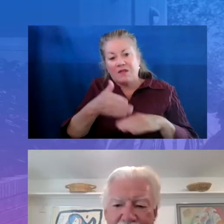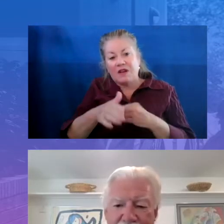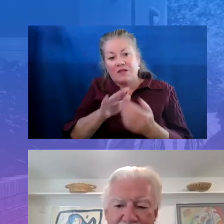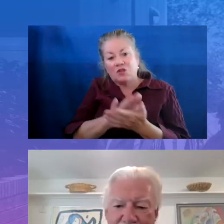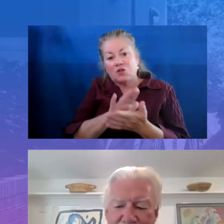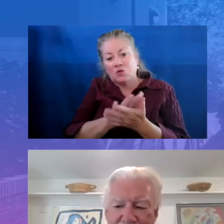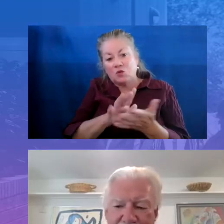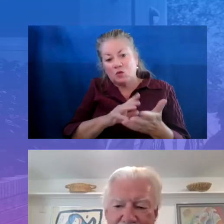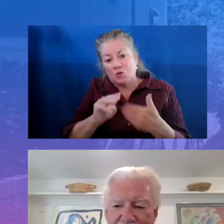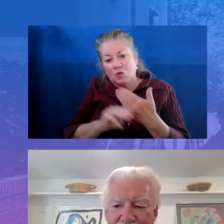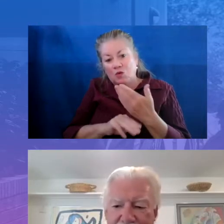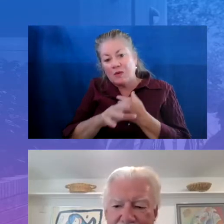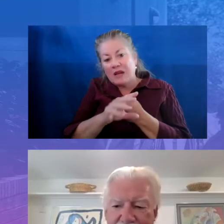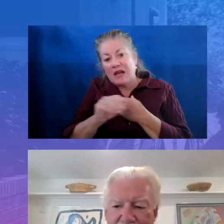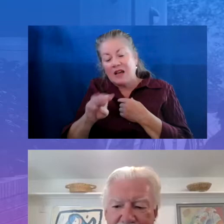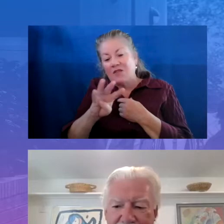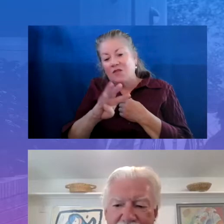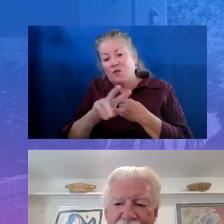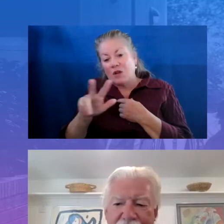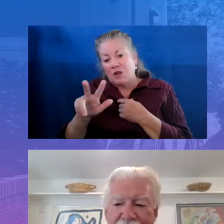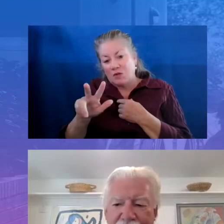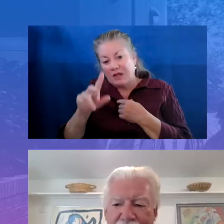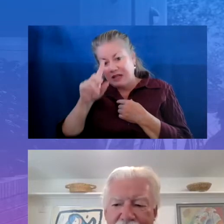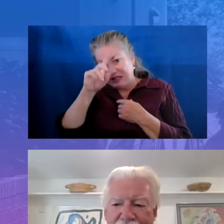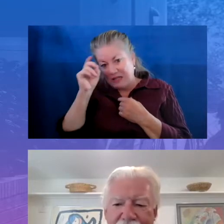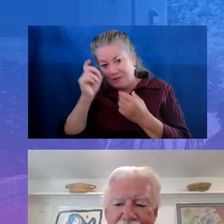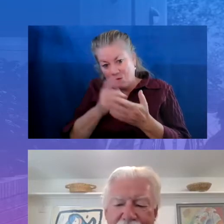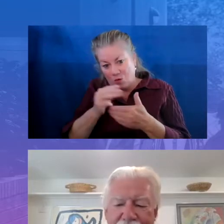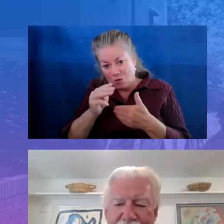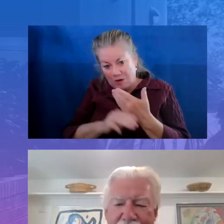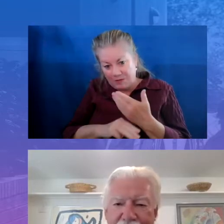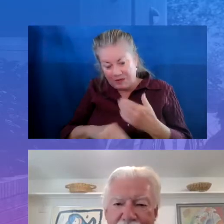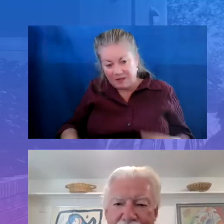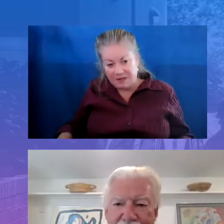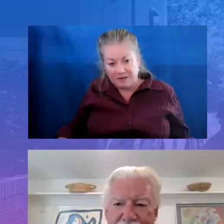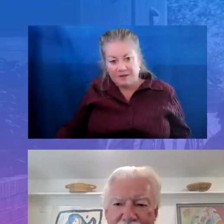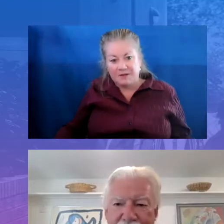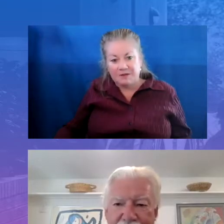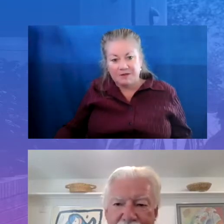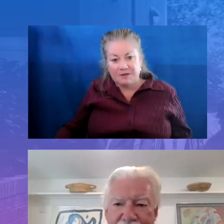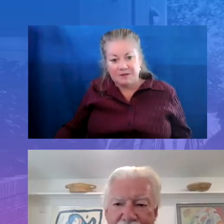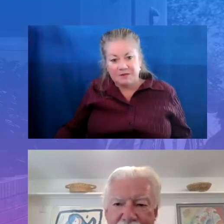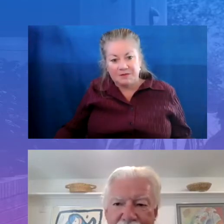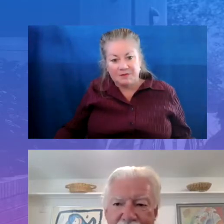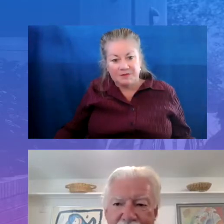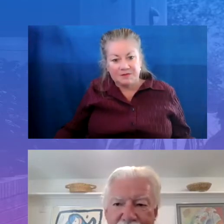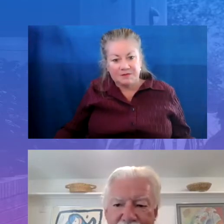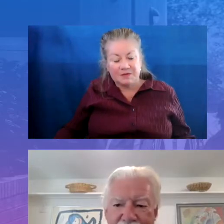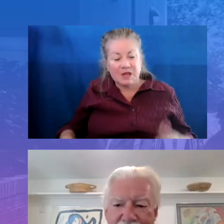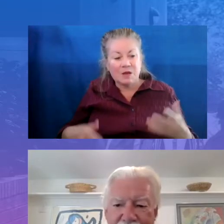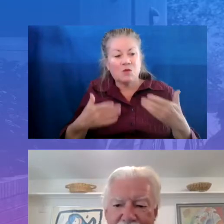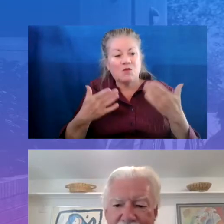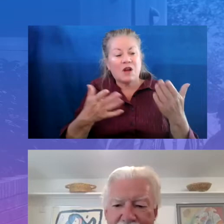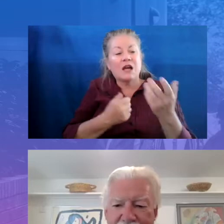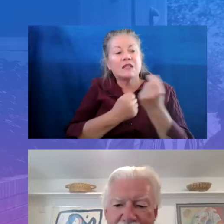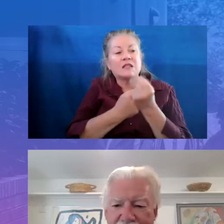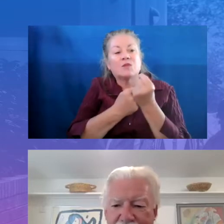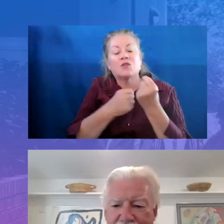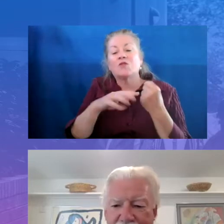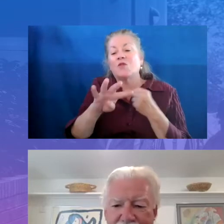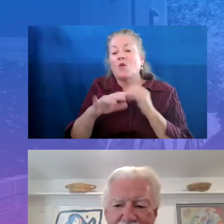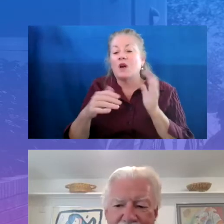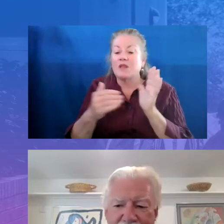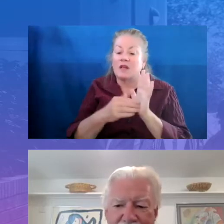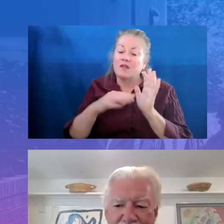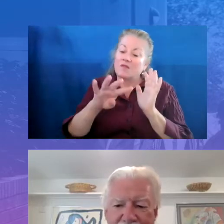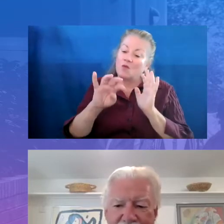43 summer programs and provide support to 4,400 K